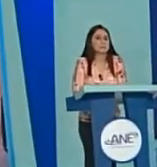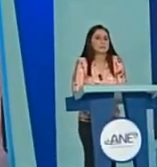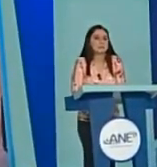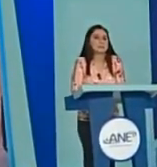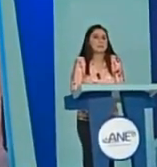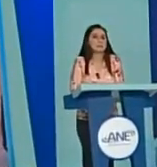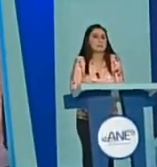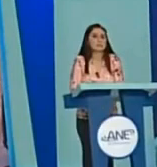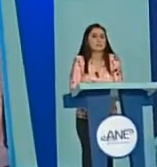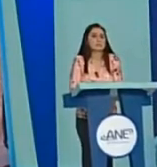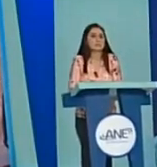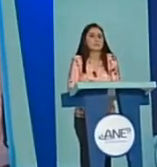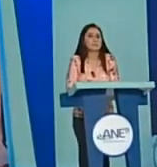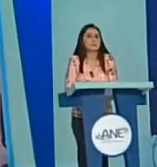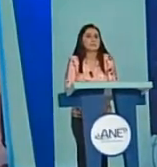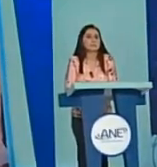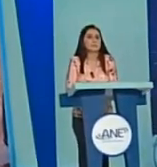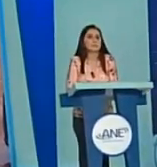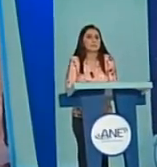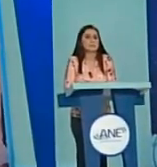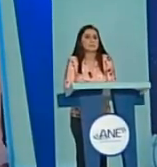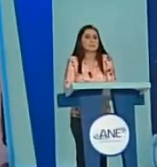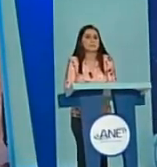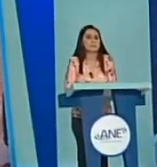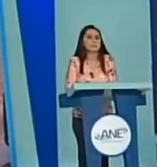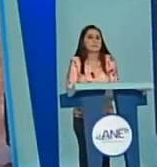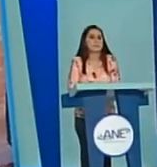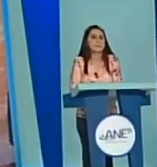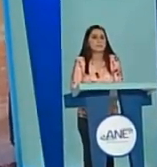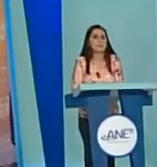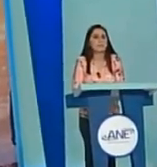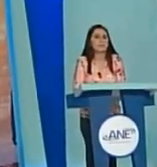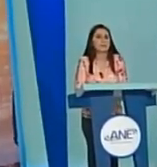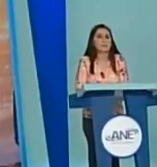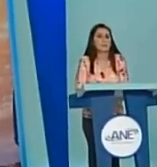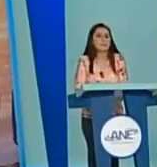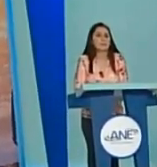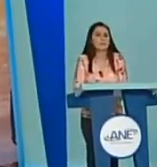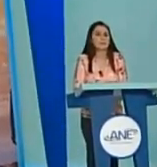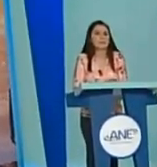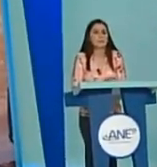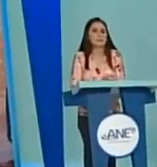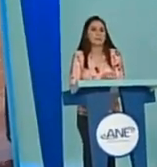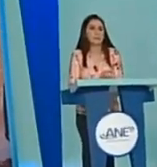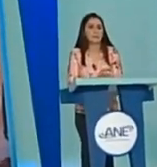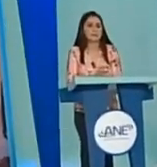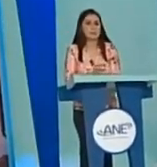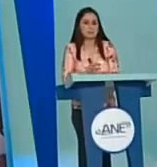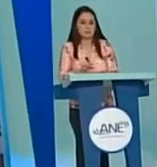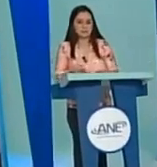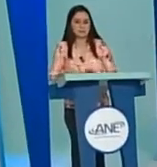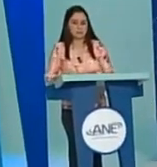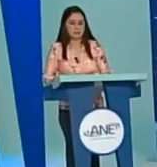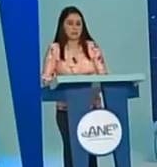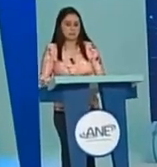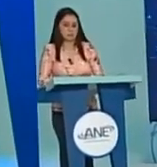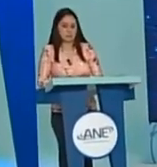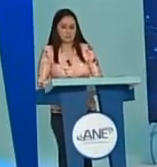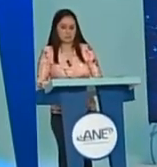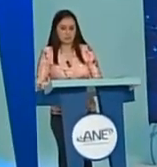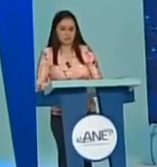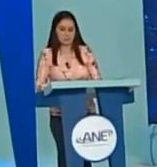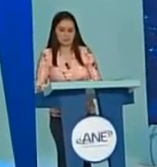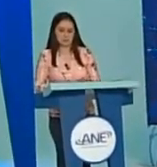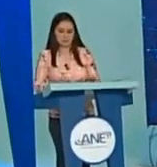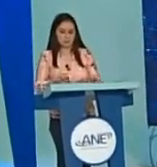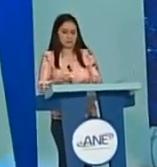the A&E team and all the people and inventors, as you have already mentioned. It is all too clear the need of